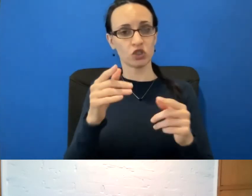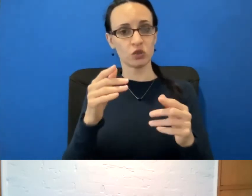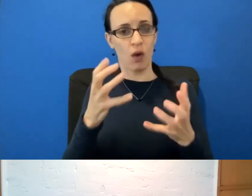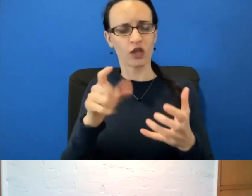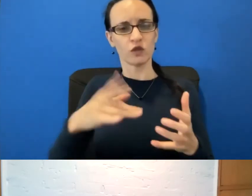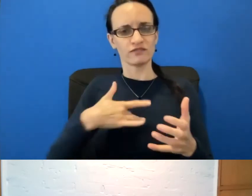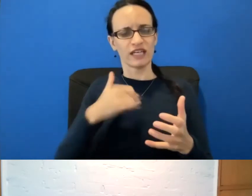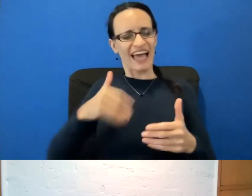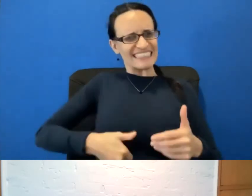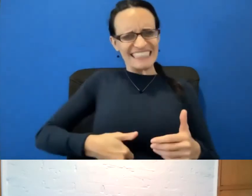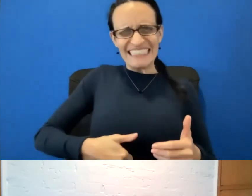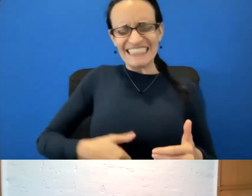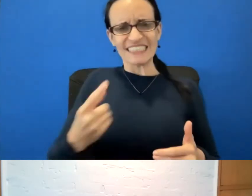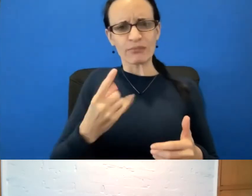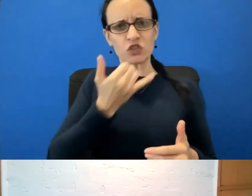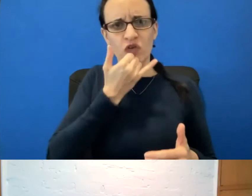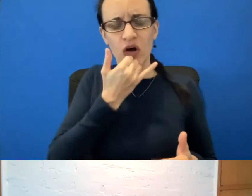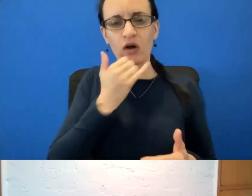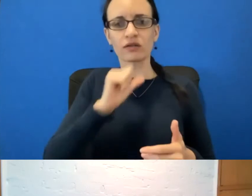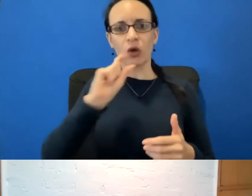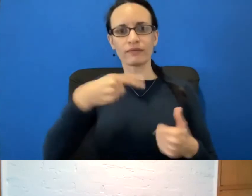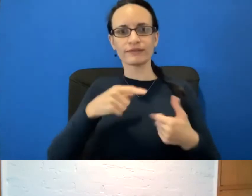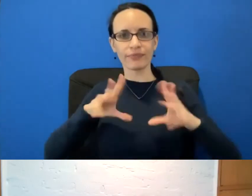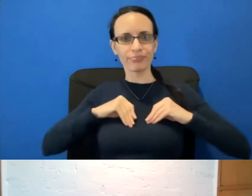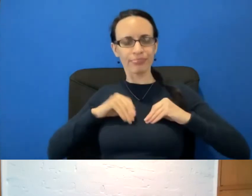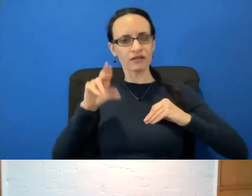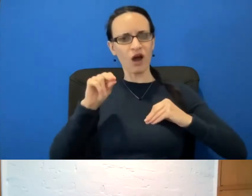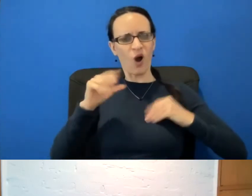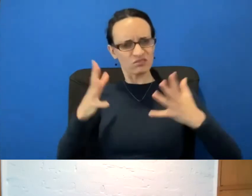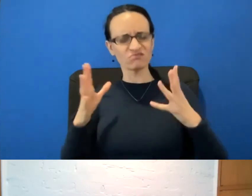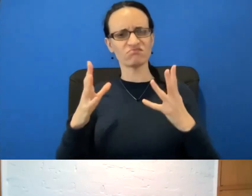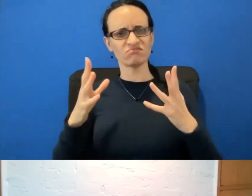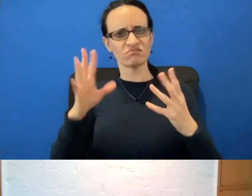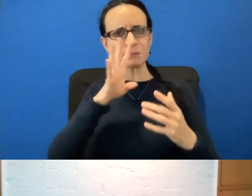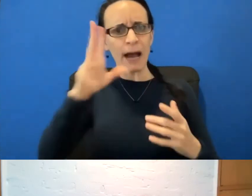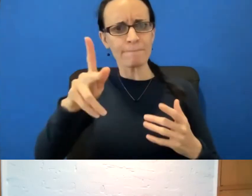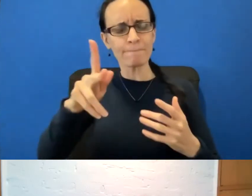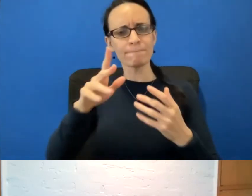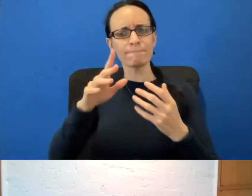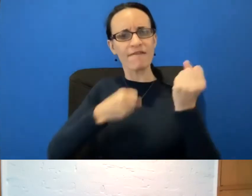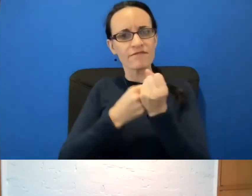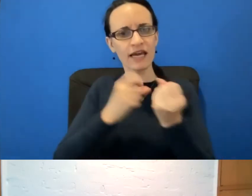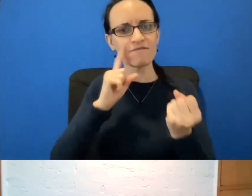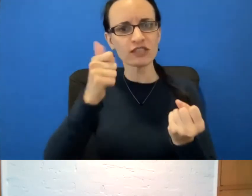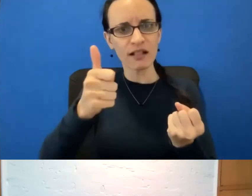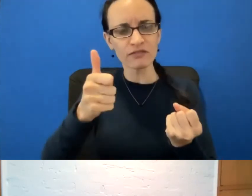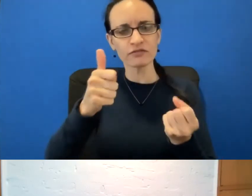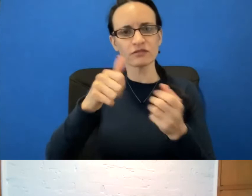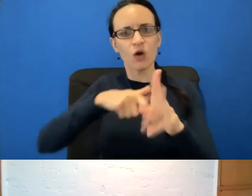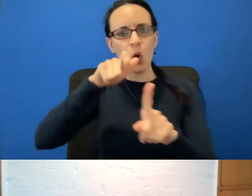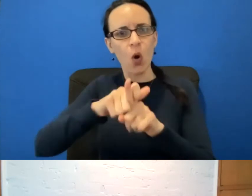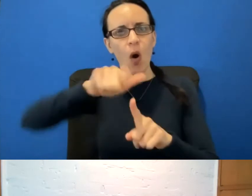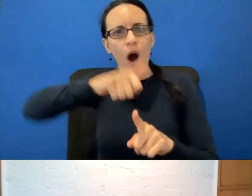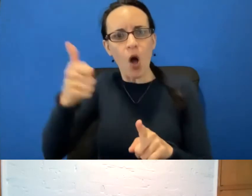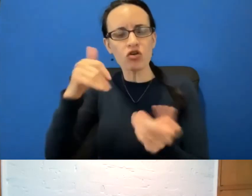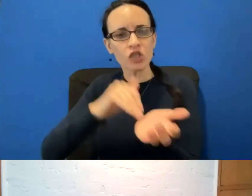with you, don't be a good girl. Advocate for yourself. Seek the counsel of another doctor, because nobody knows you as well as